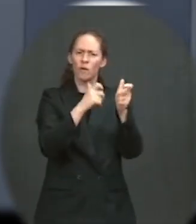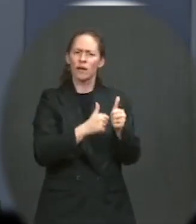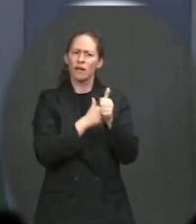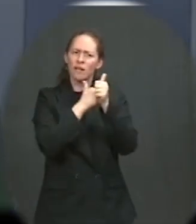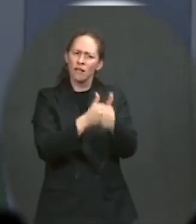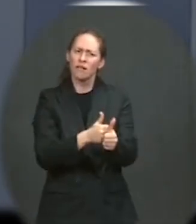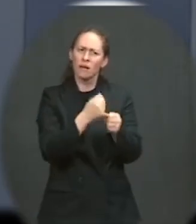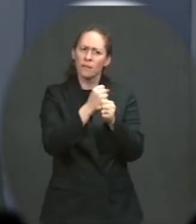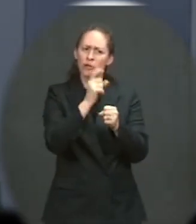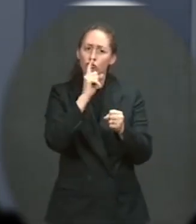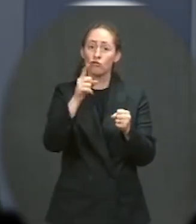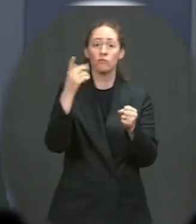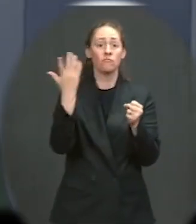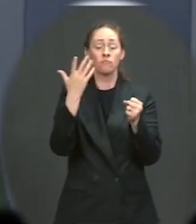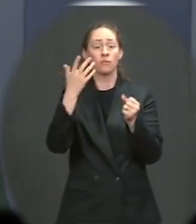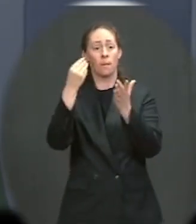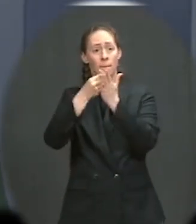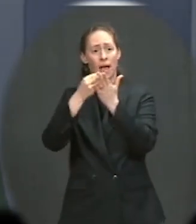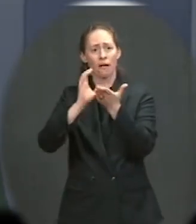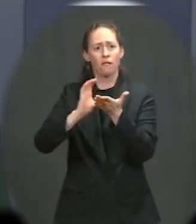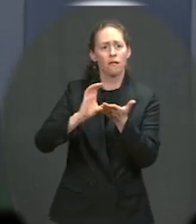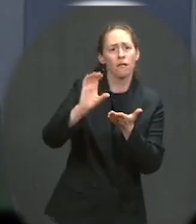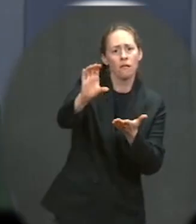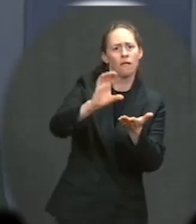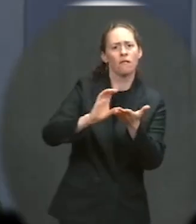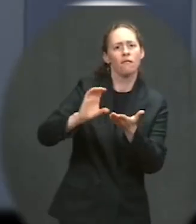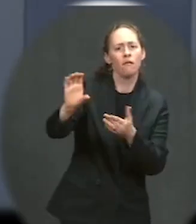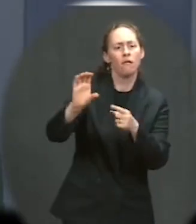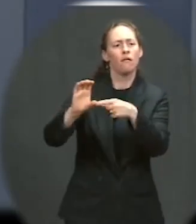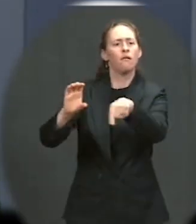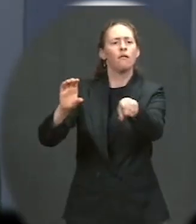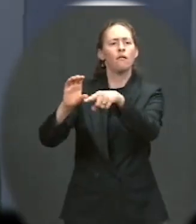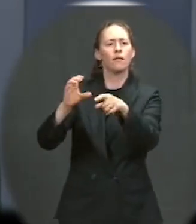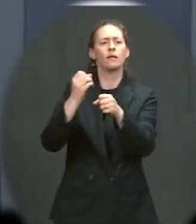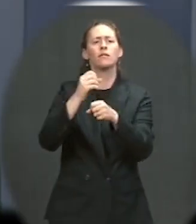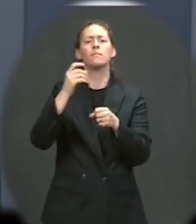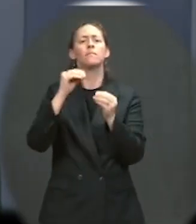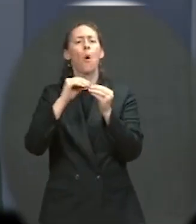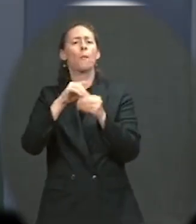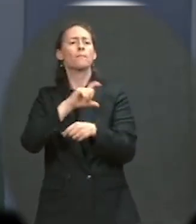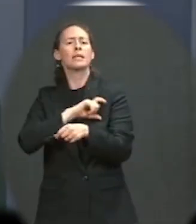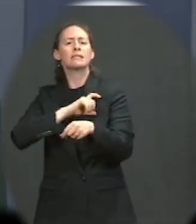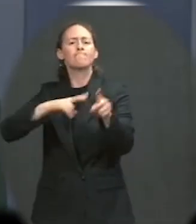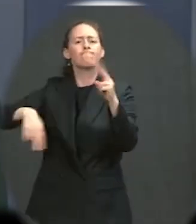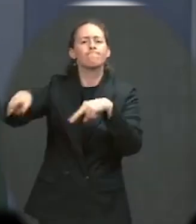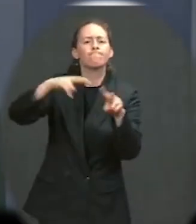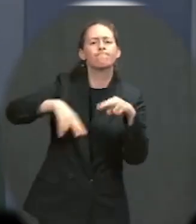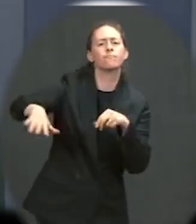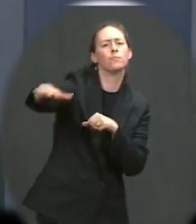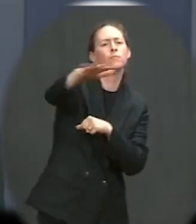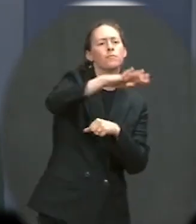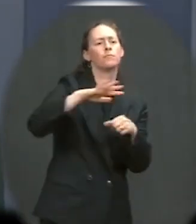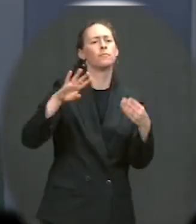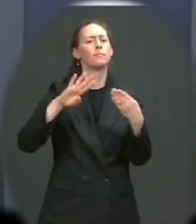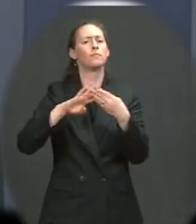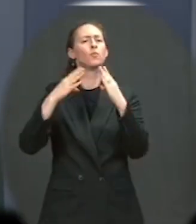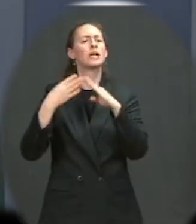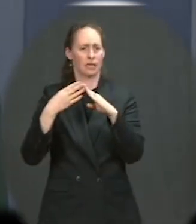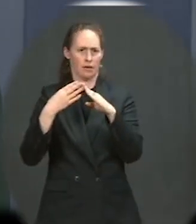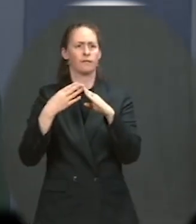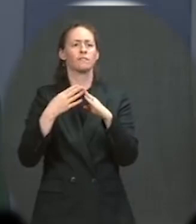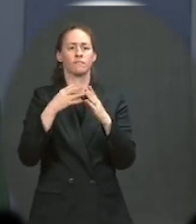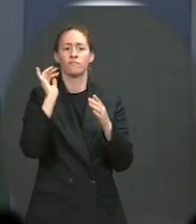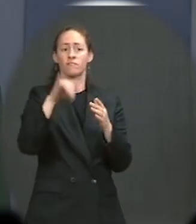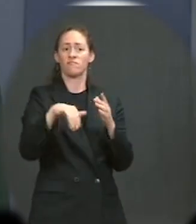funding to get more community police around the country, something that was supported by the American Jobs Plan that was voted into